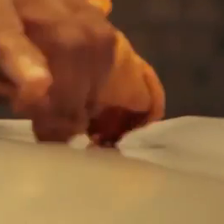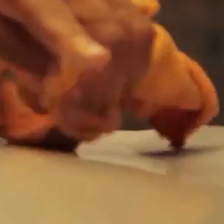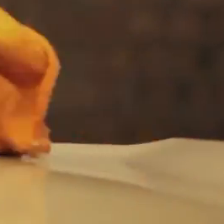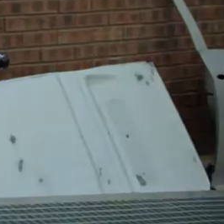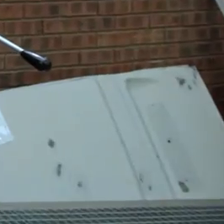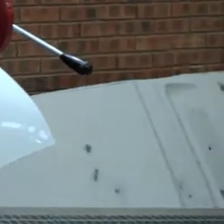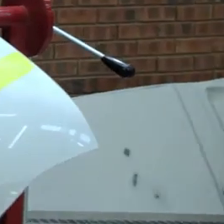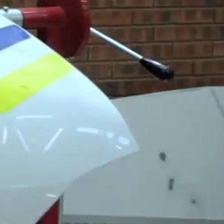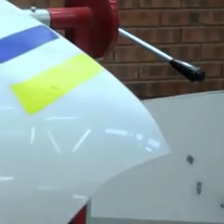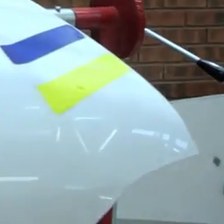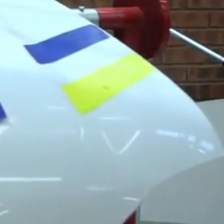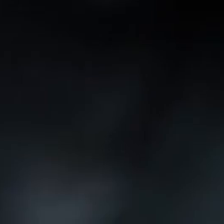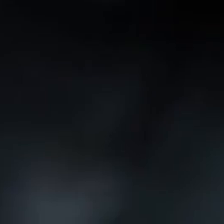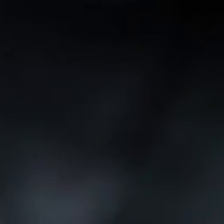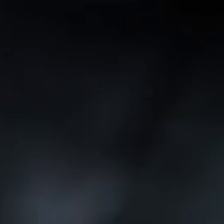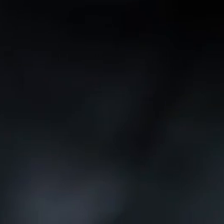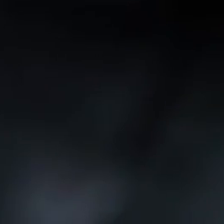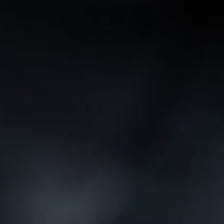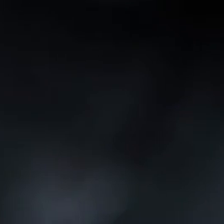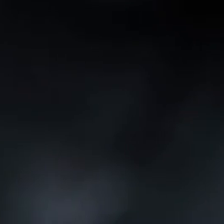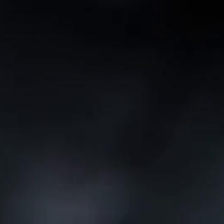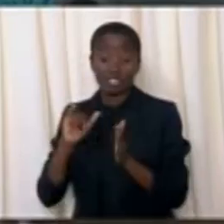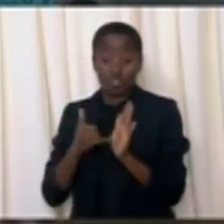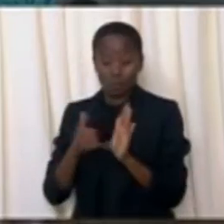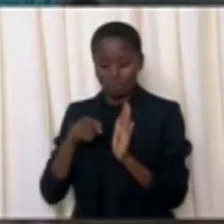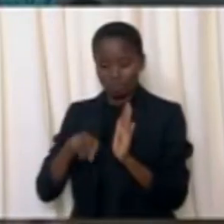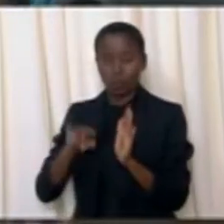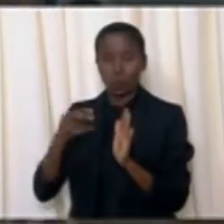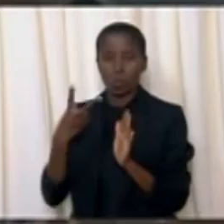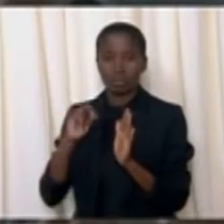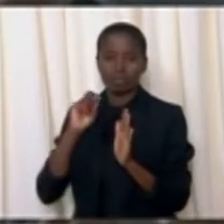,800 in January 2017.